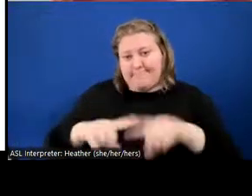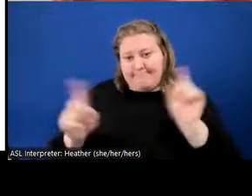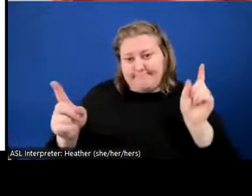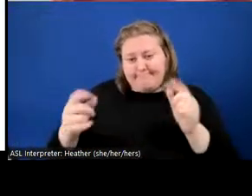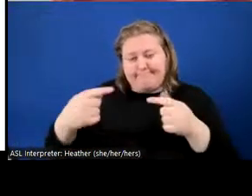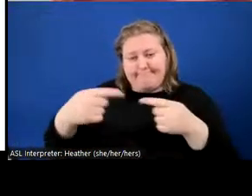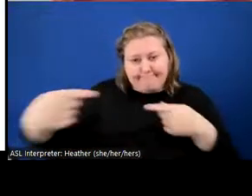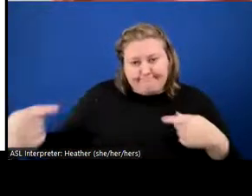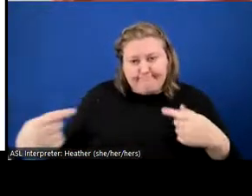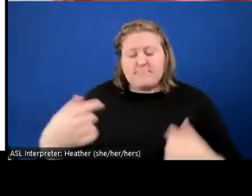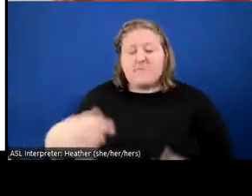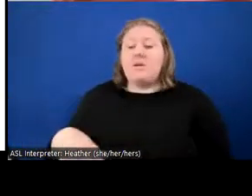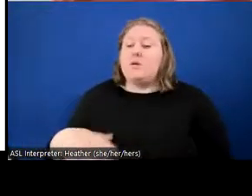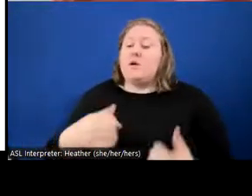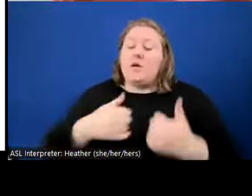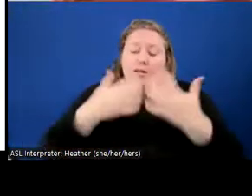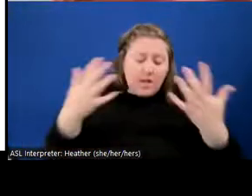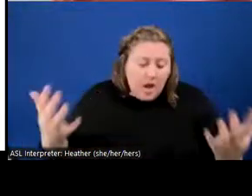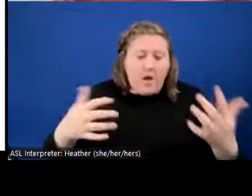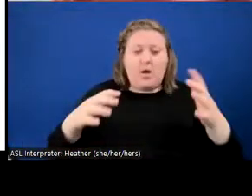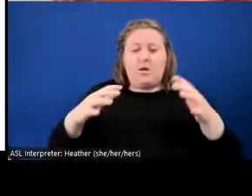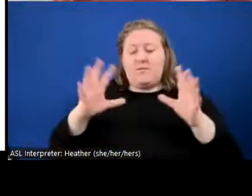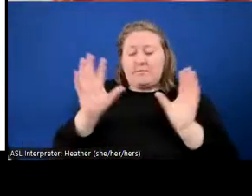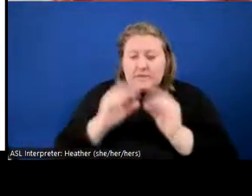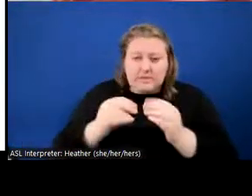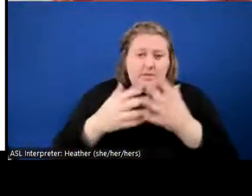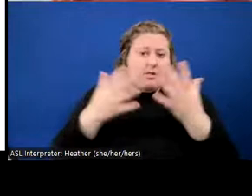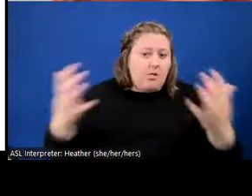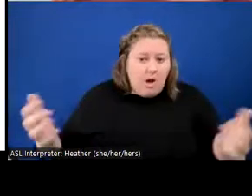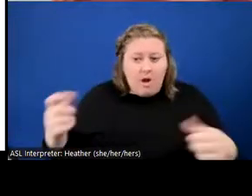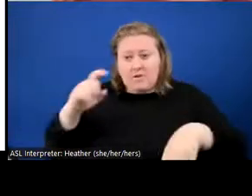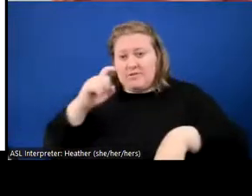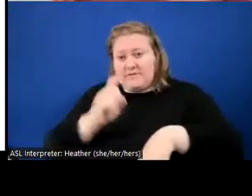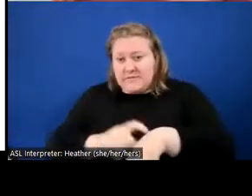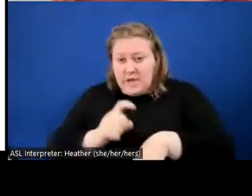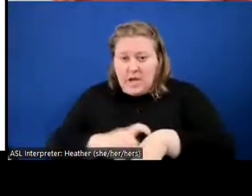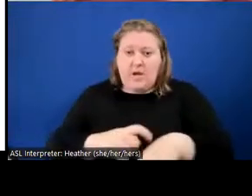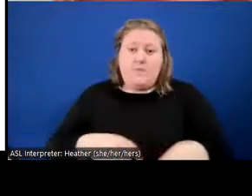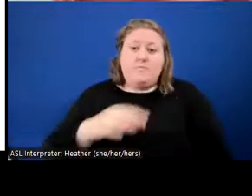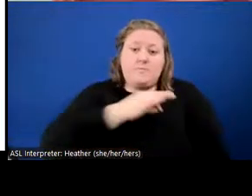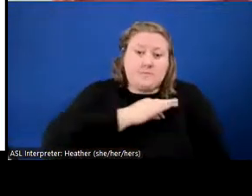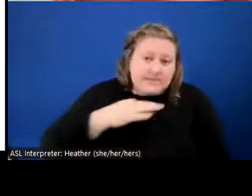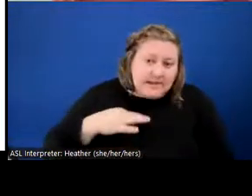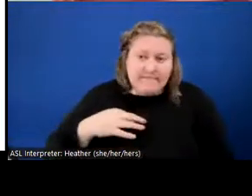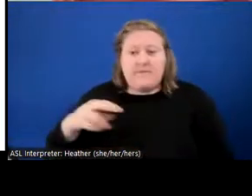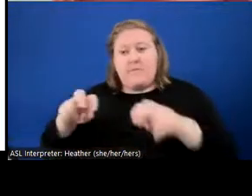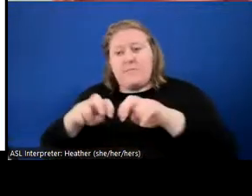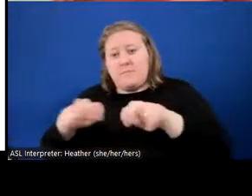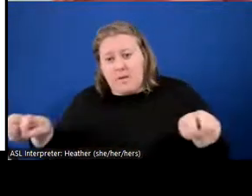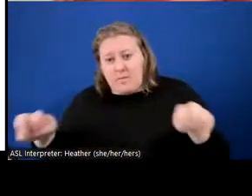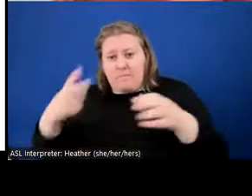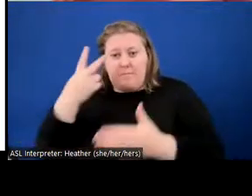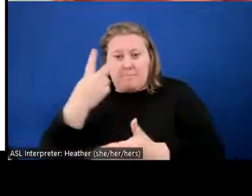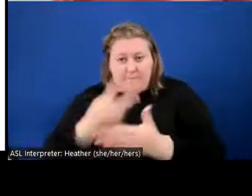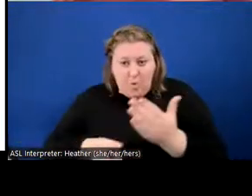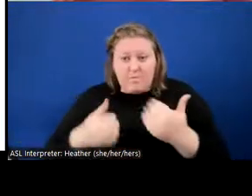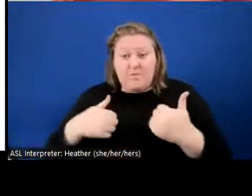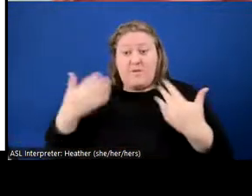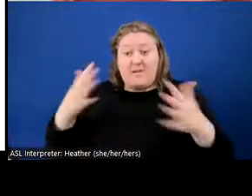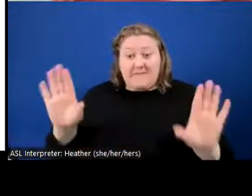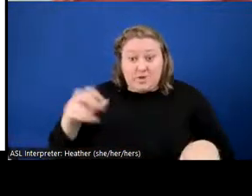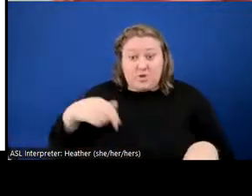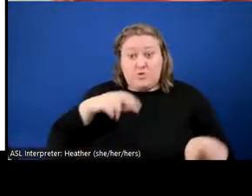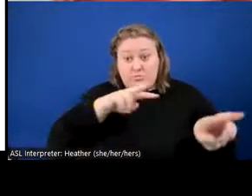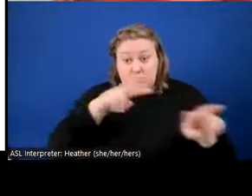a lot of meetings, a lot of time with staff and with the panel, and I've watched every board member give it